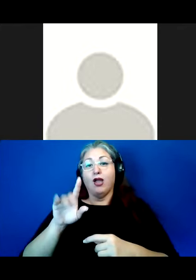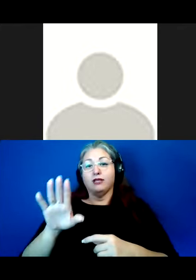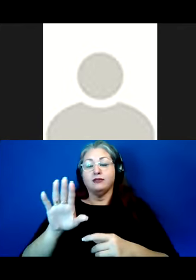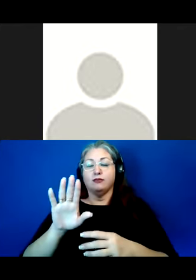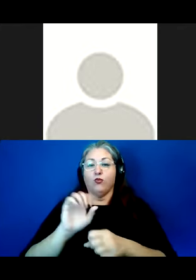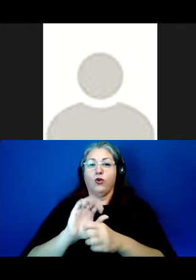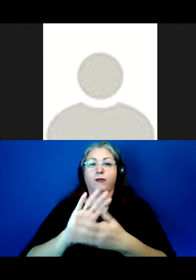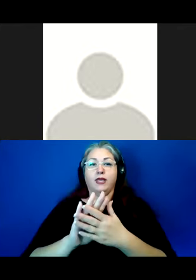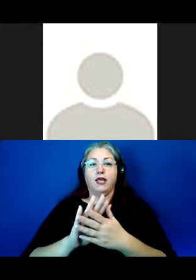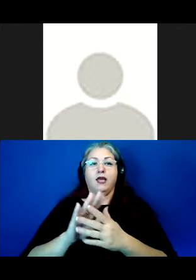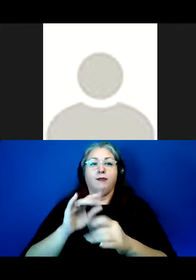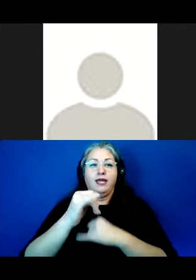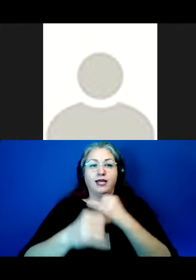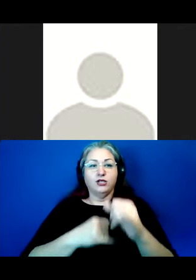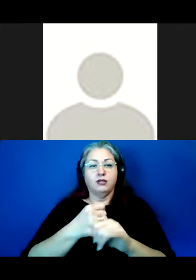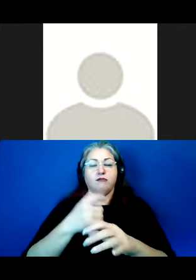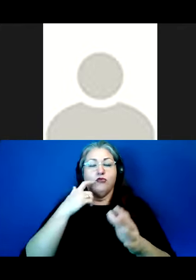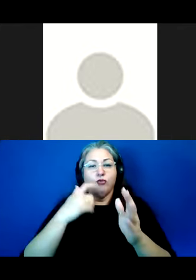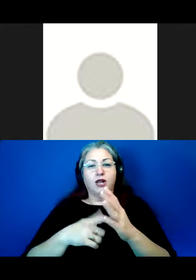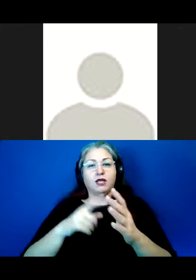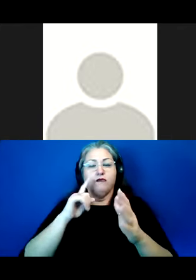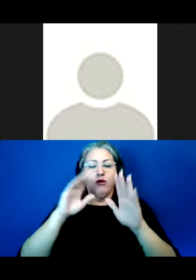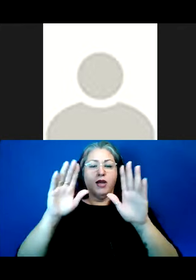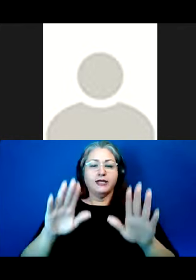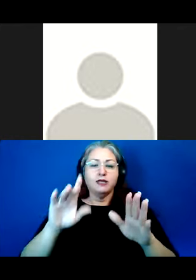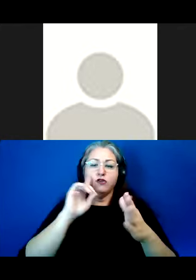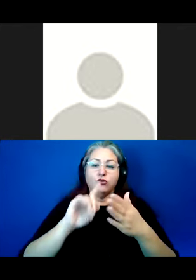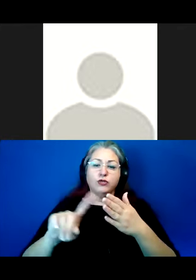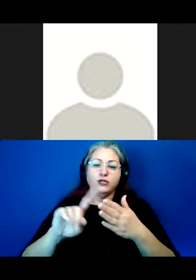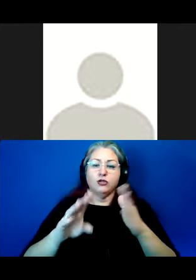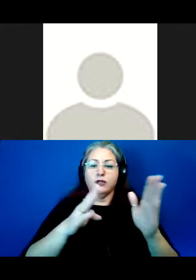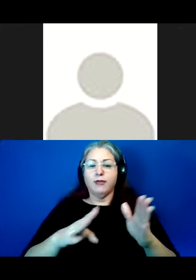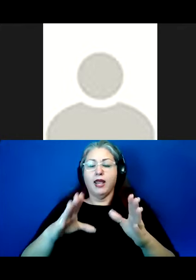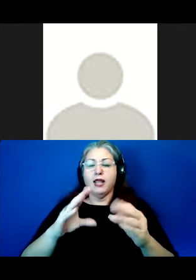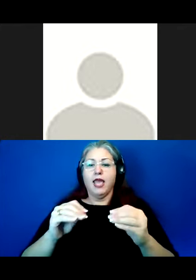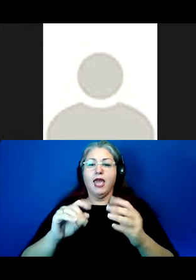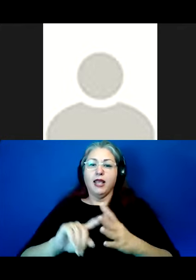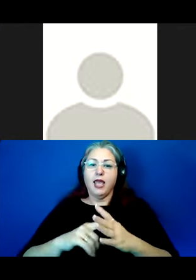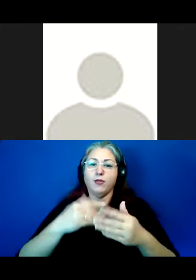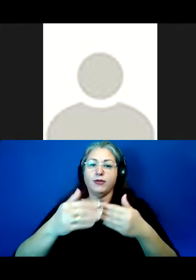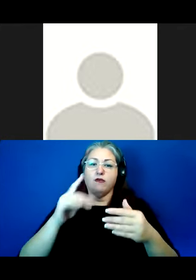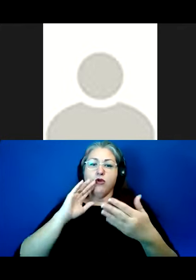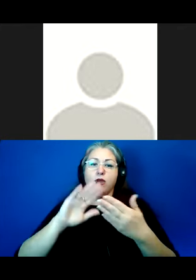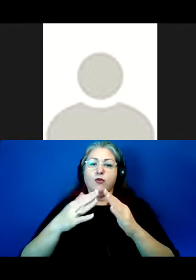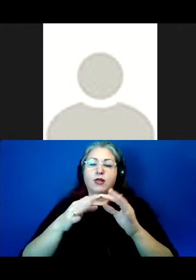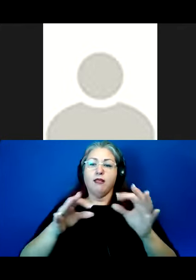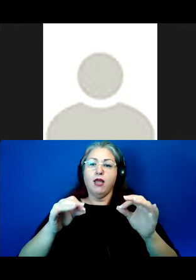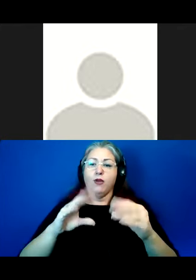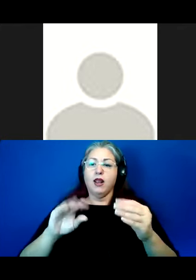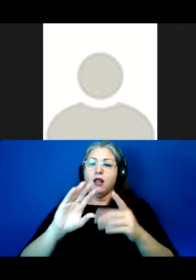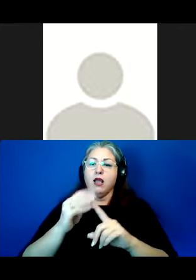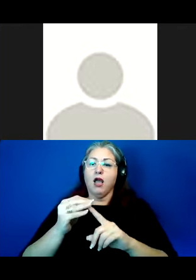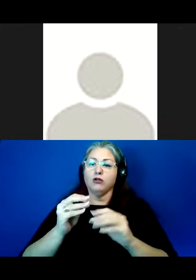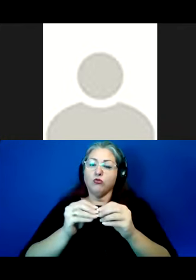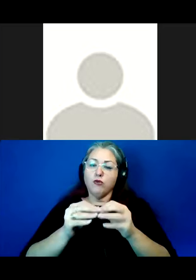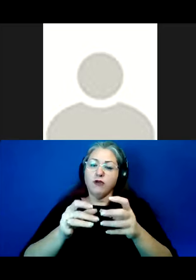become nationally and internationally recognized for excellence in research, planning, and implementation of community language and culture revitalization.